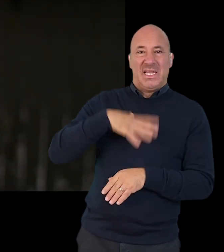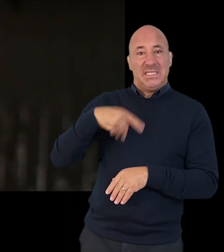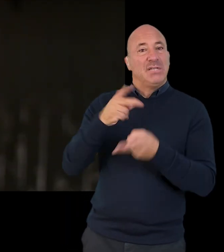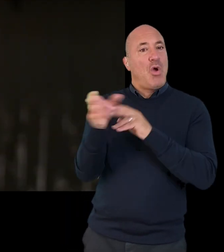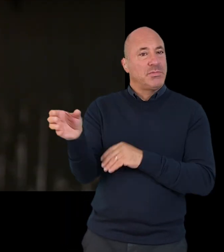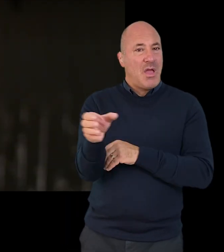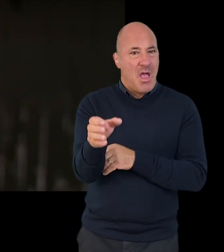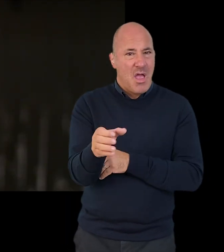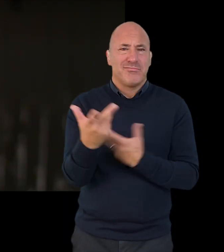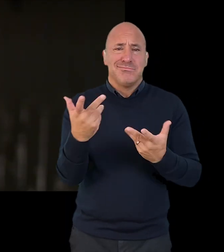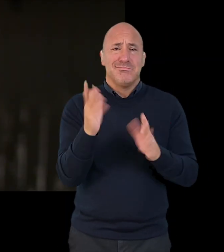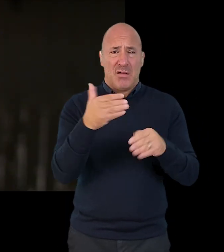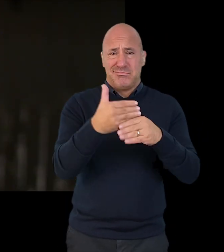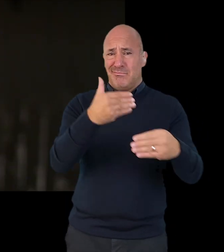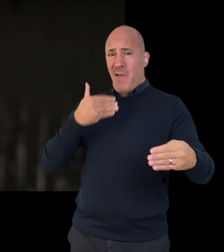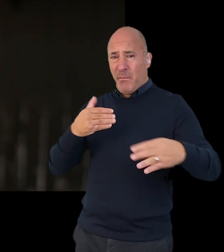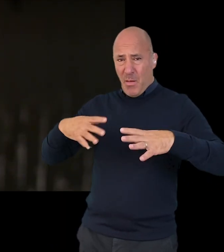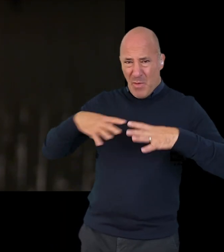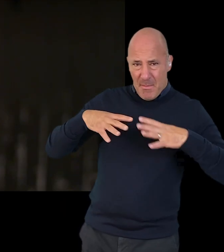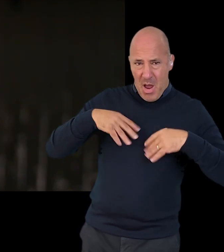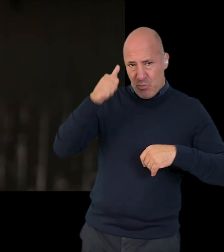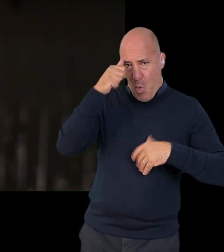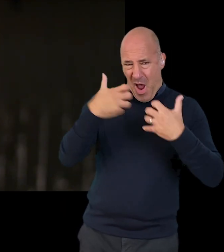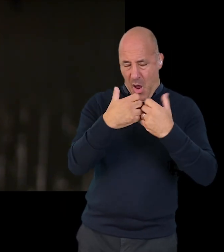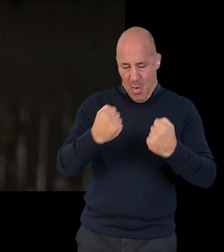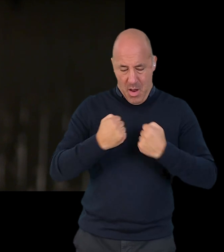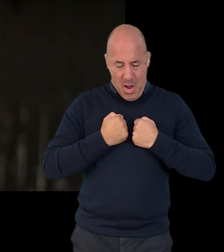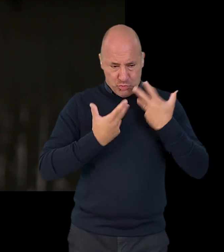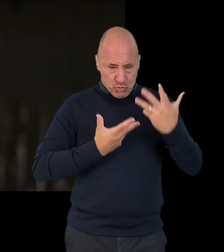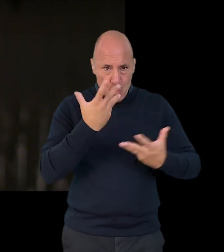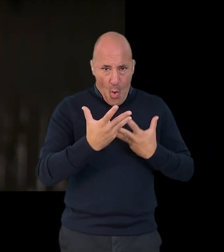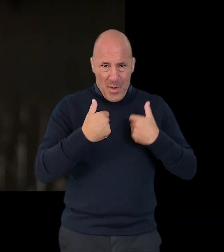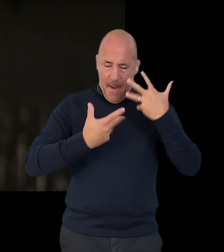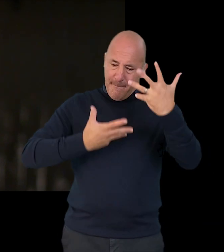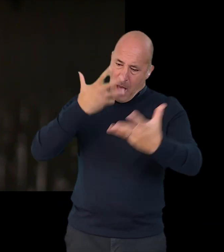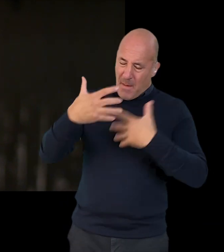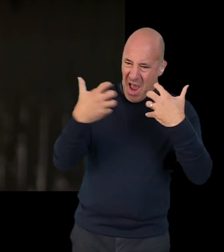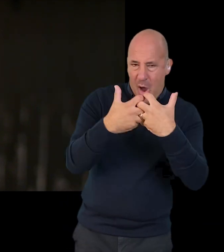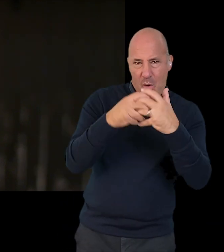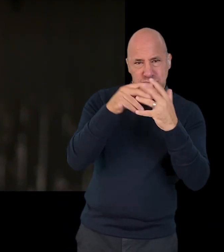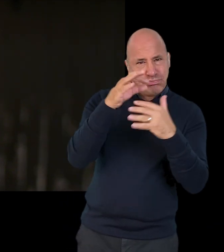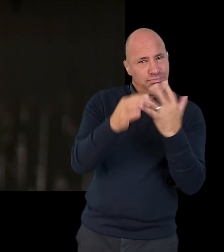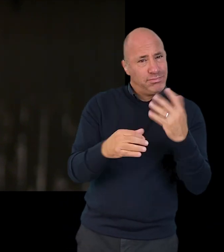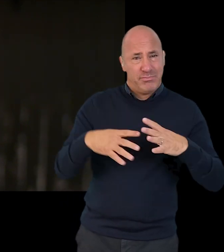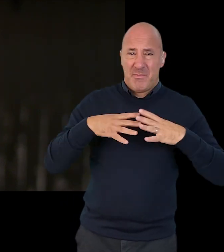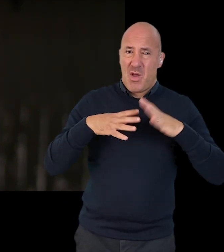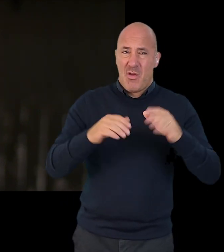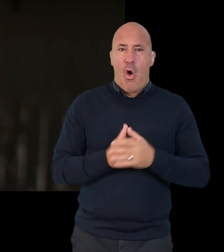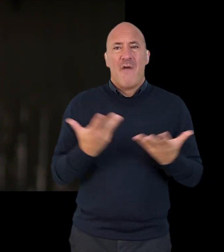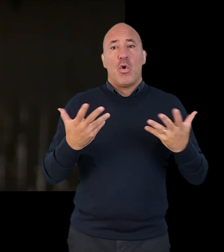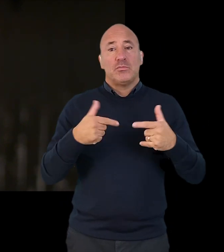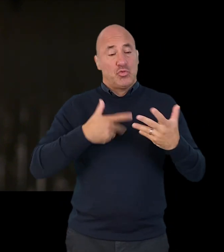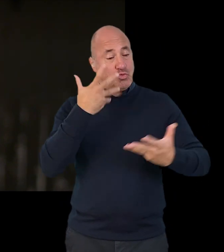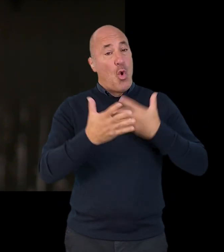You will have to prepare in advance of the interview to make sure that you know your story and you know how to say it.